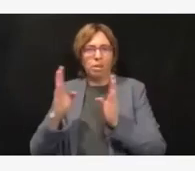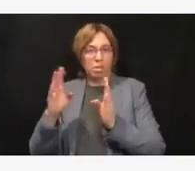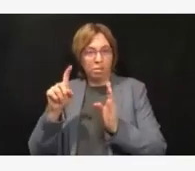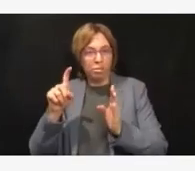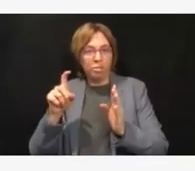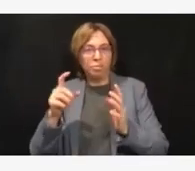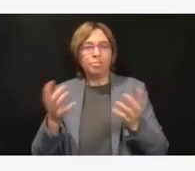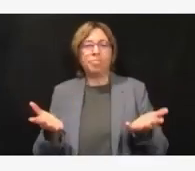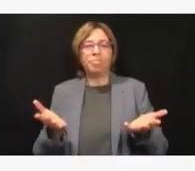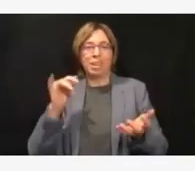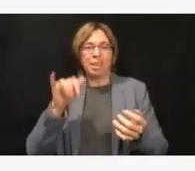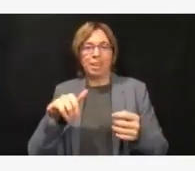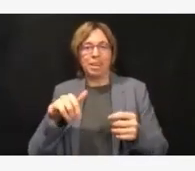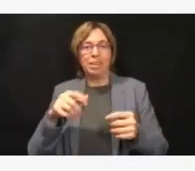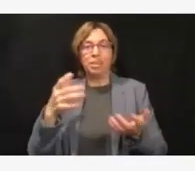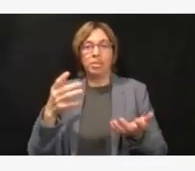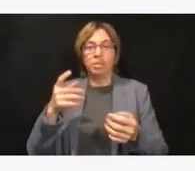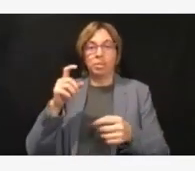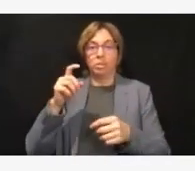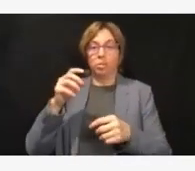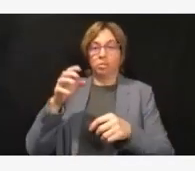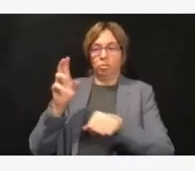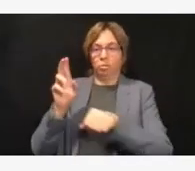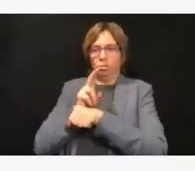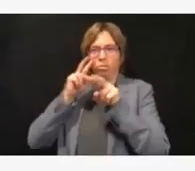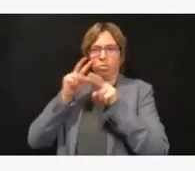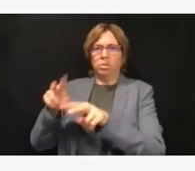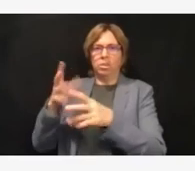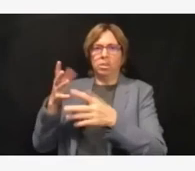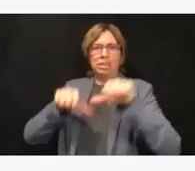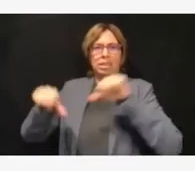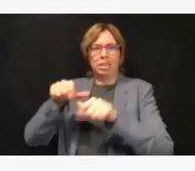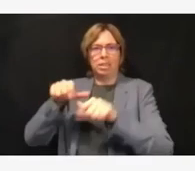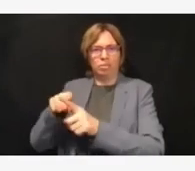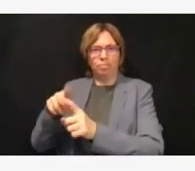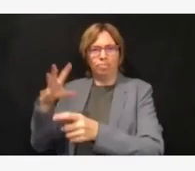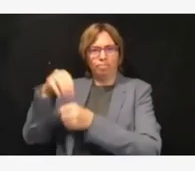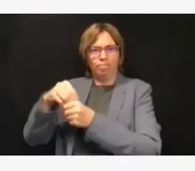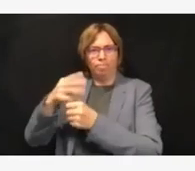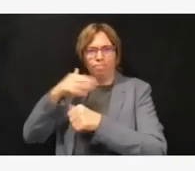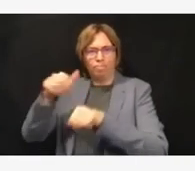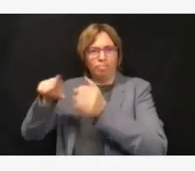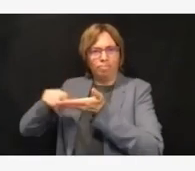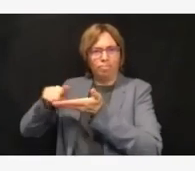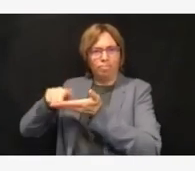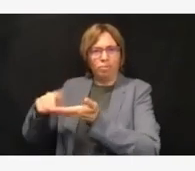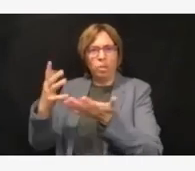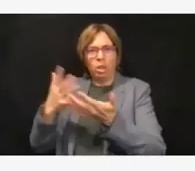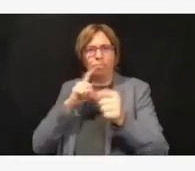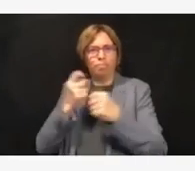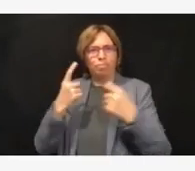use the science and use what we know works. There might be times a year where we're more cautious, times a year where we let up.